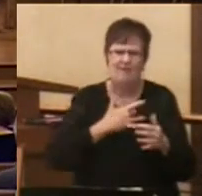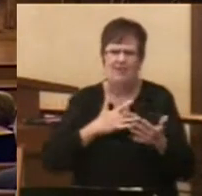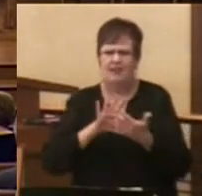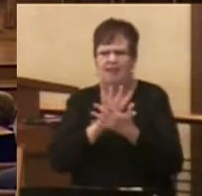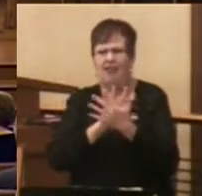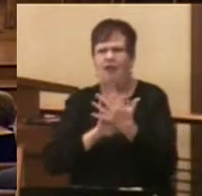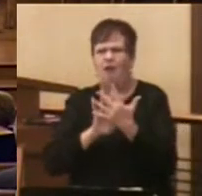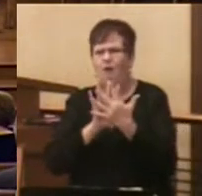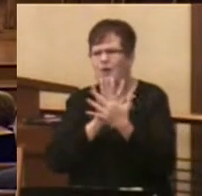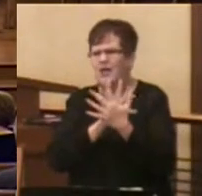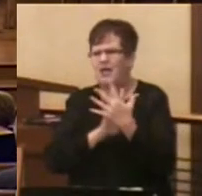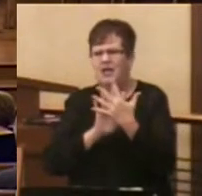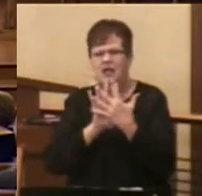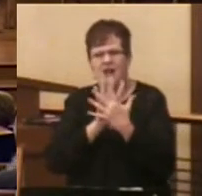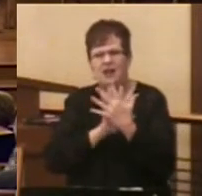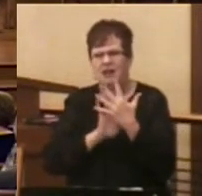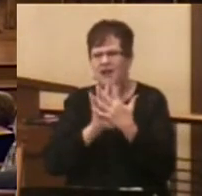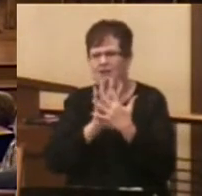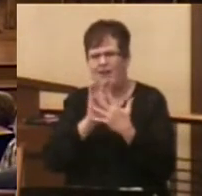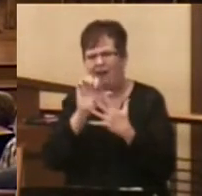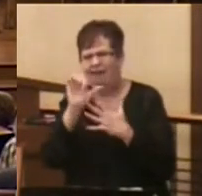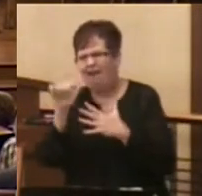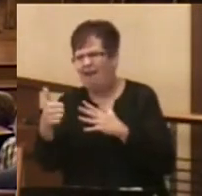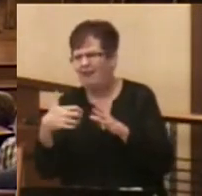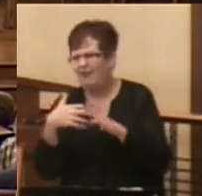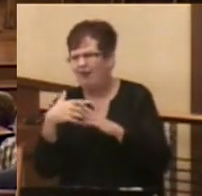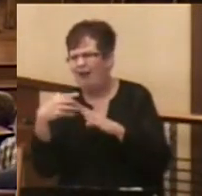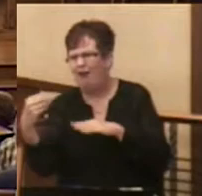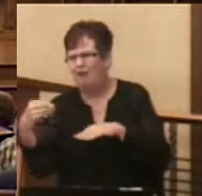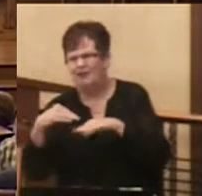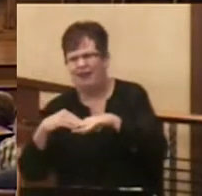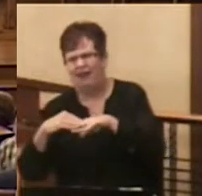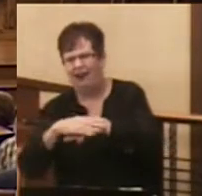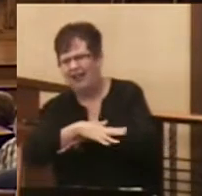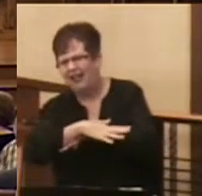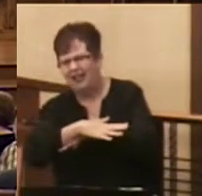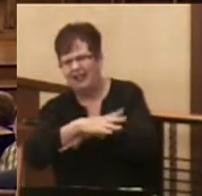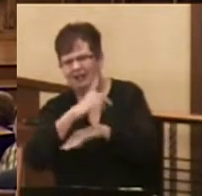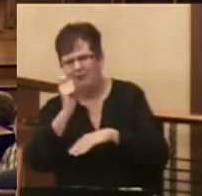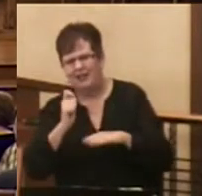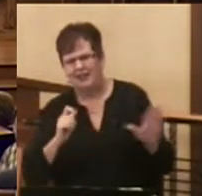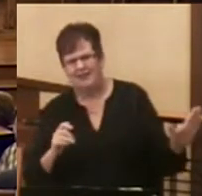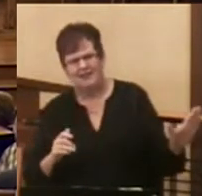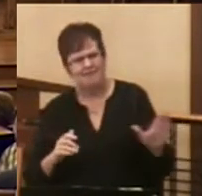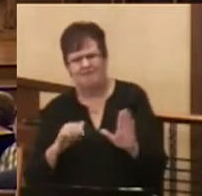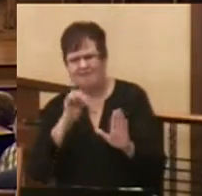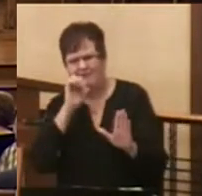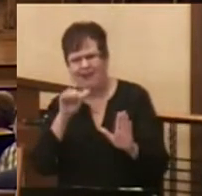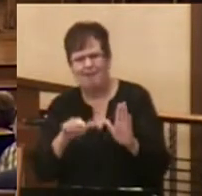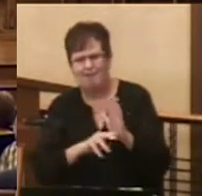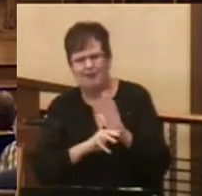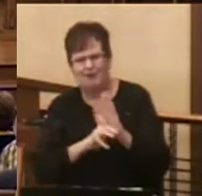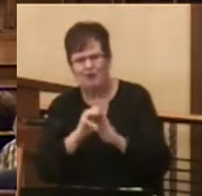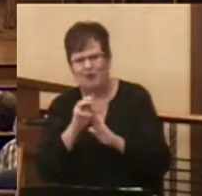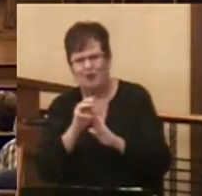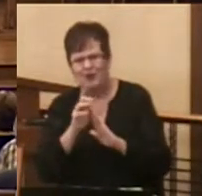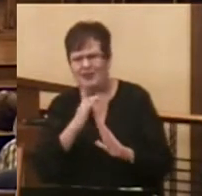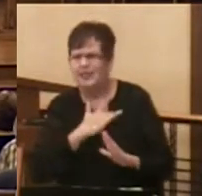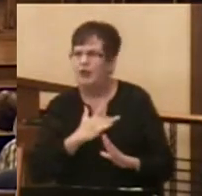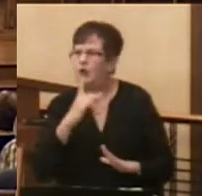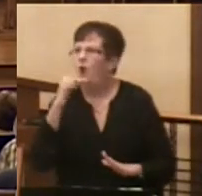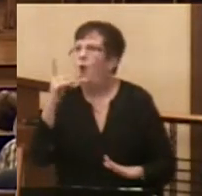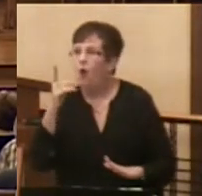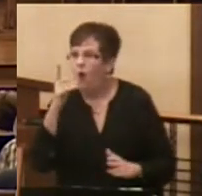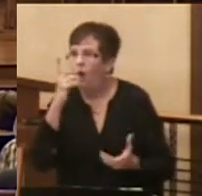by other outside influences. Because of their immaturity, they tend to buy into